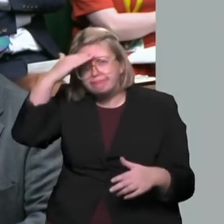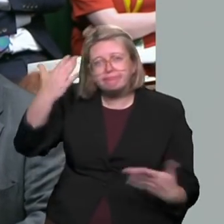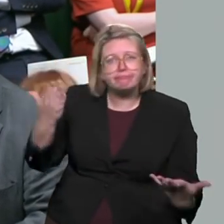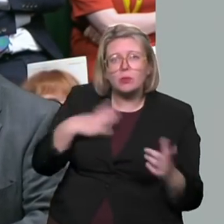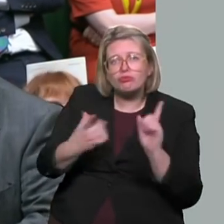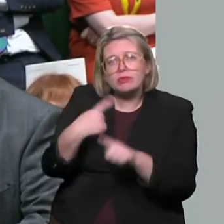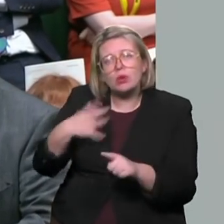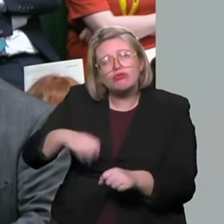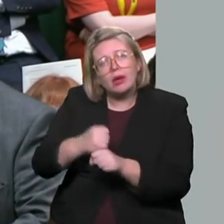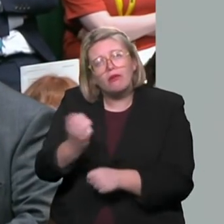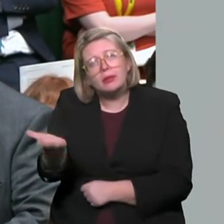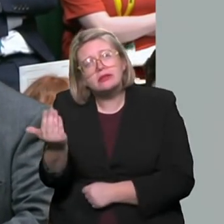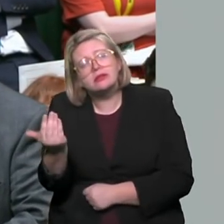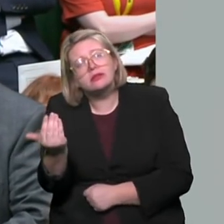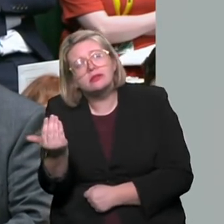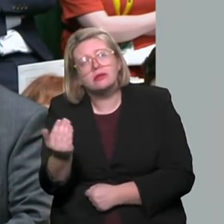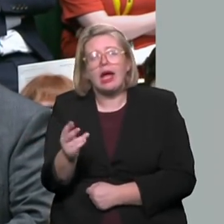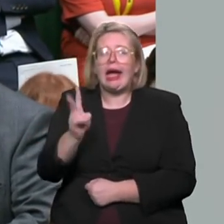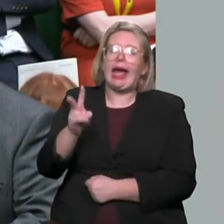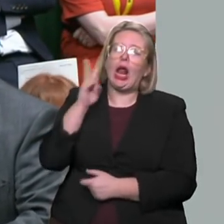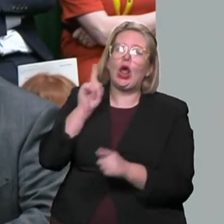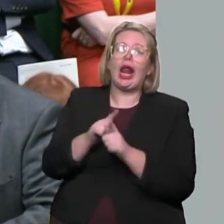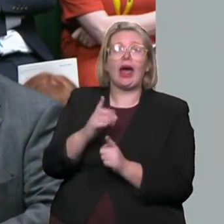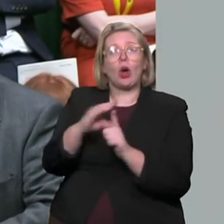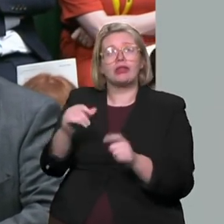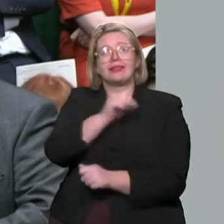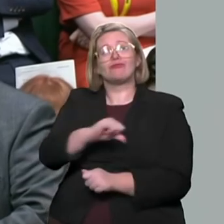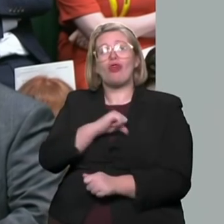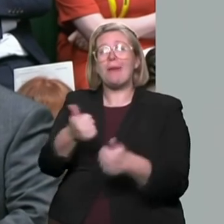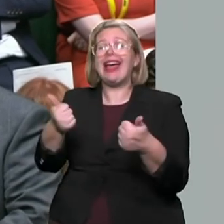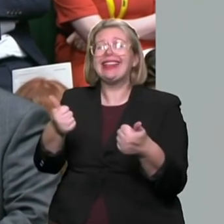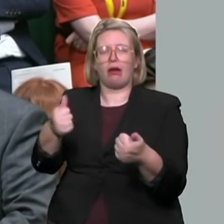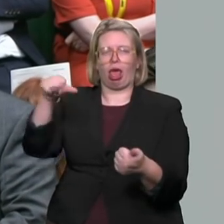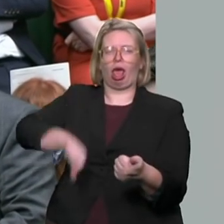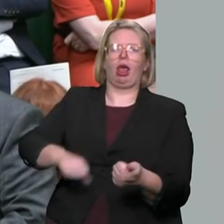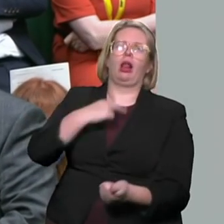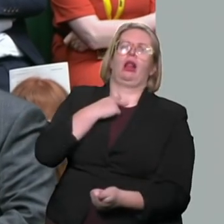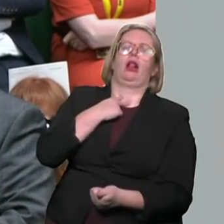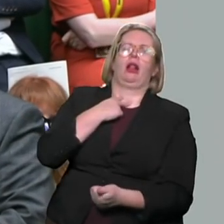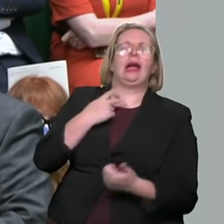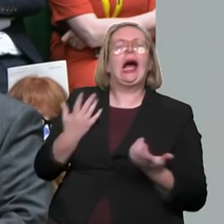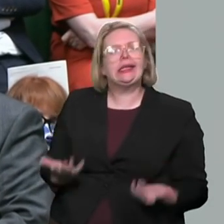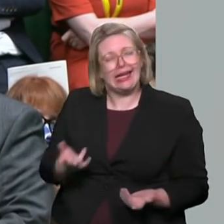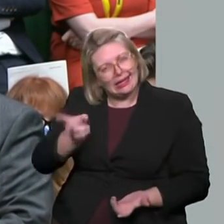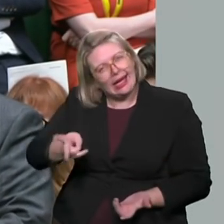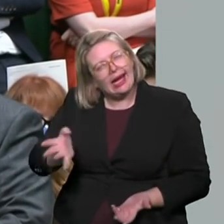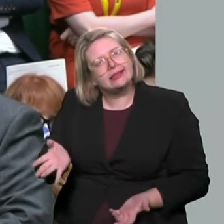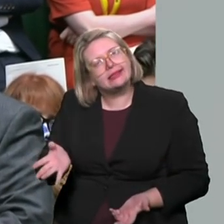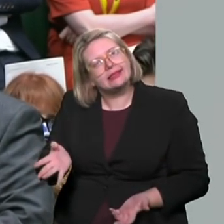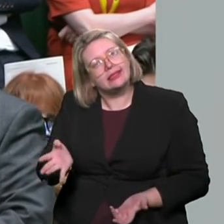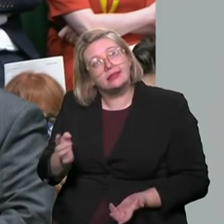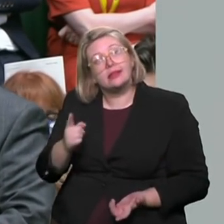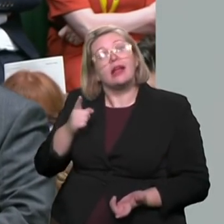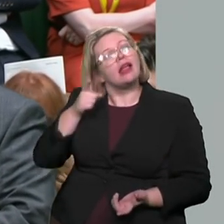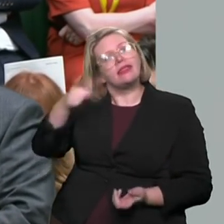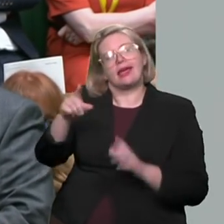see is yet another Tory broken promise. It is bad enough that this UK government is holding back Captain Carter